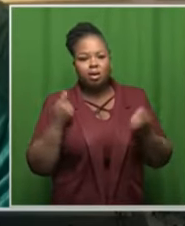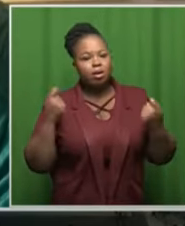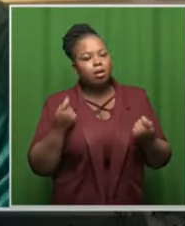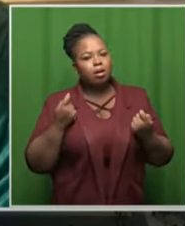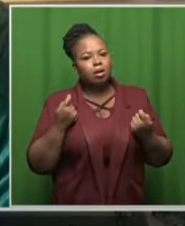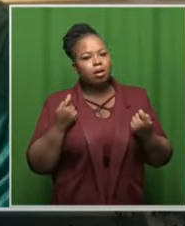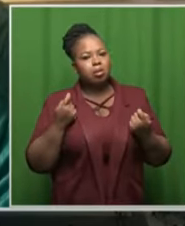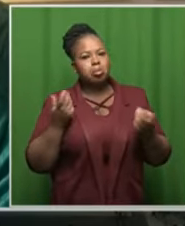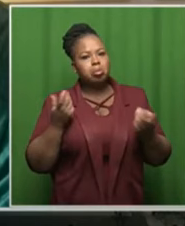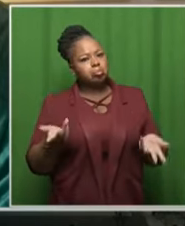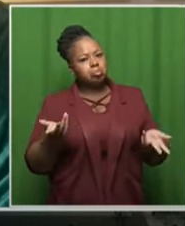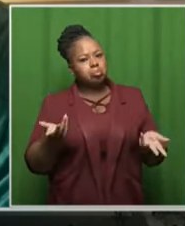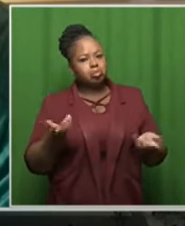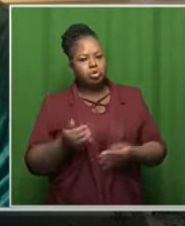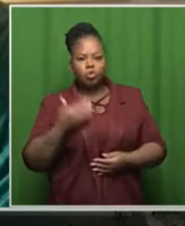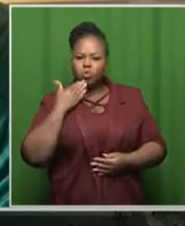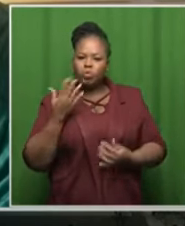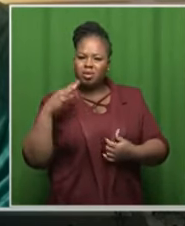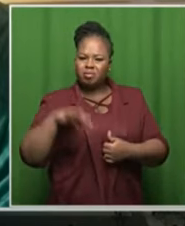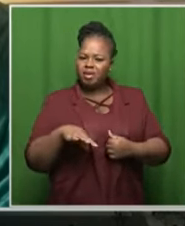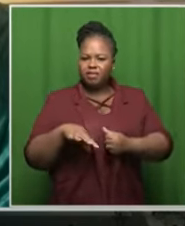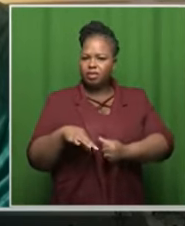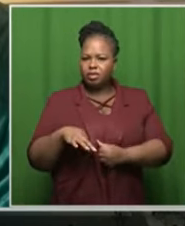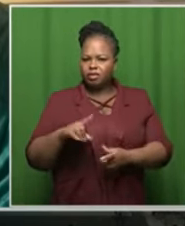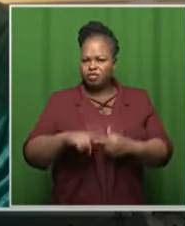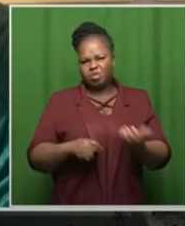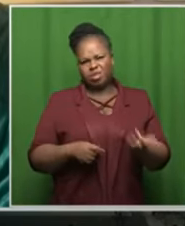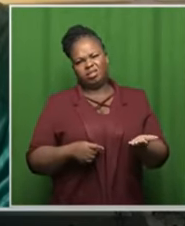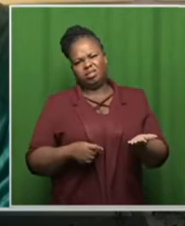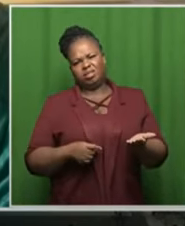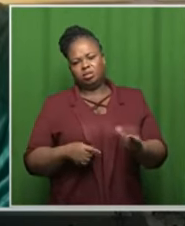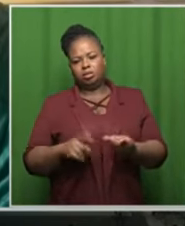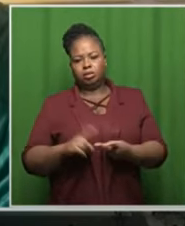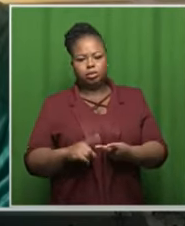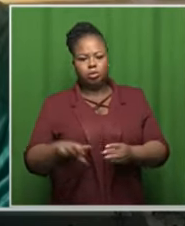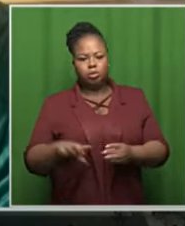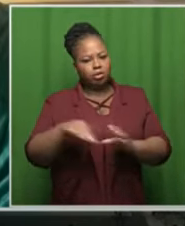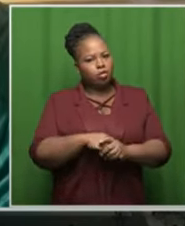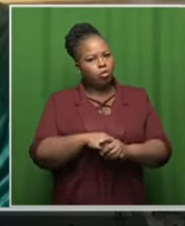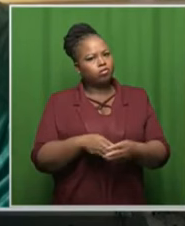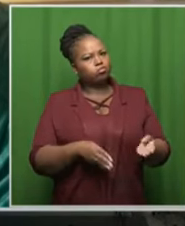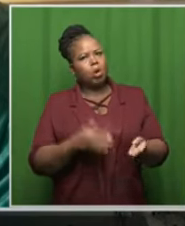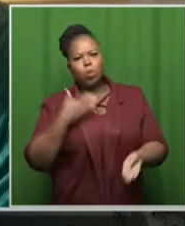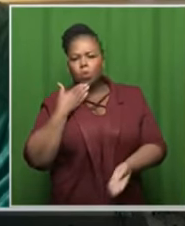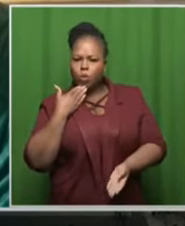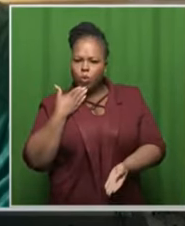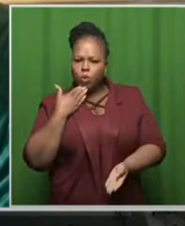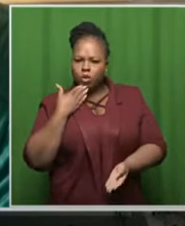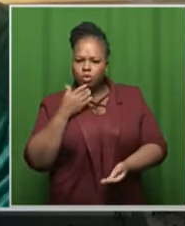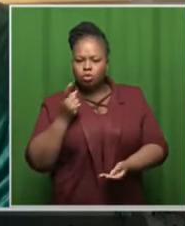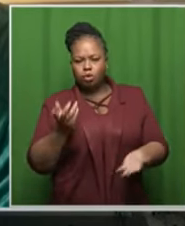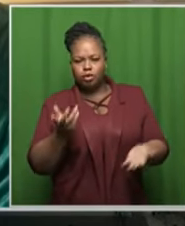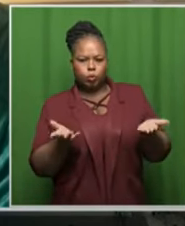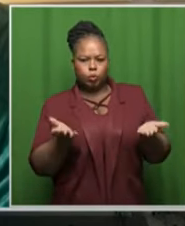vis-a-vis who stands to benefit from that you know who will be involved in that and if you weigh